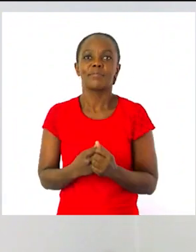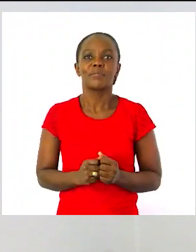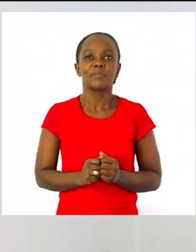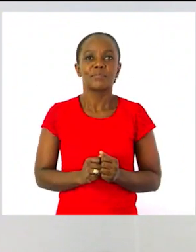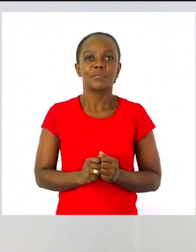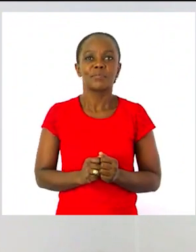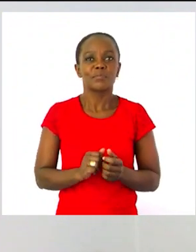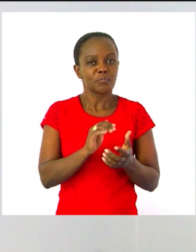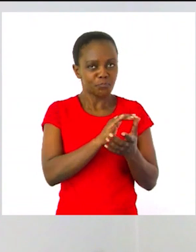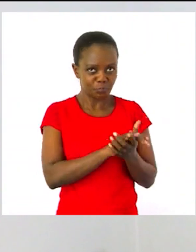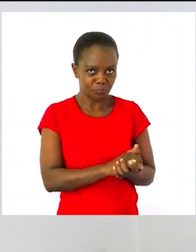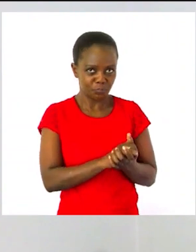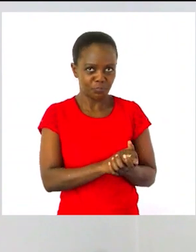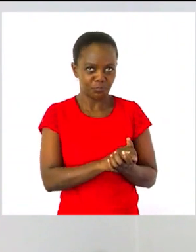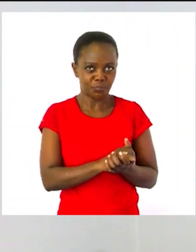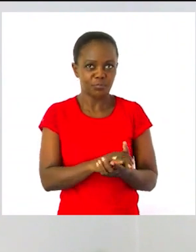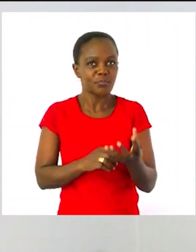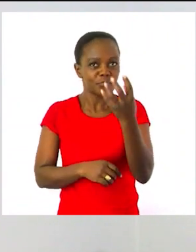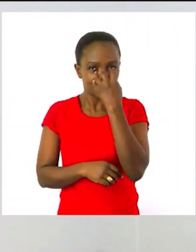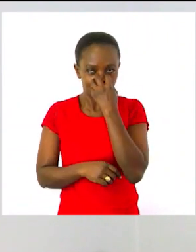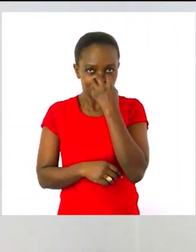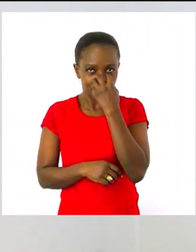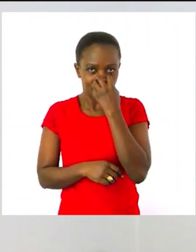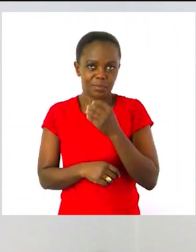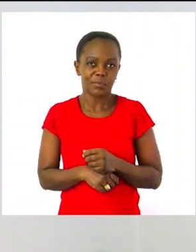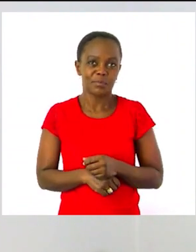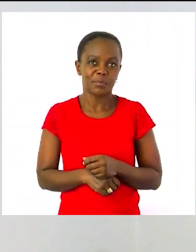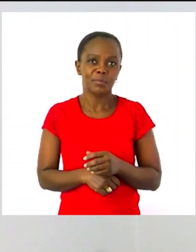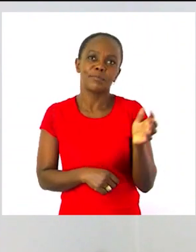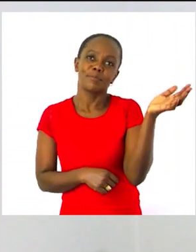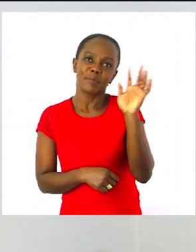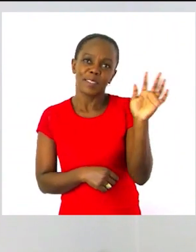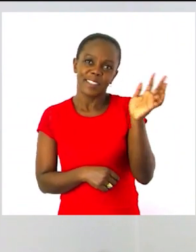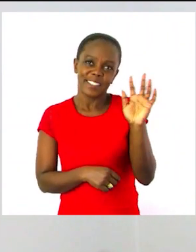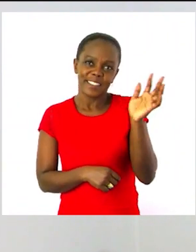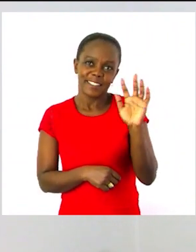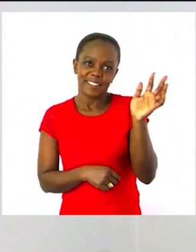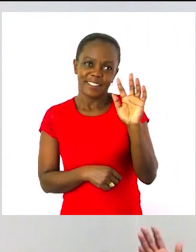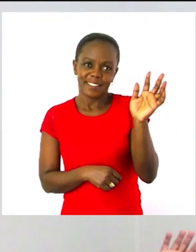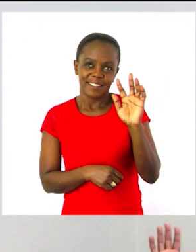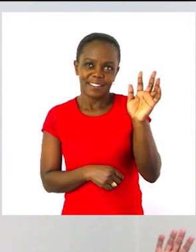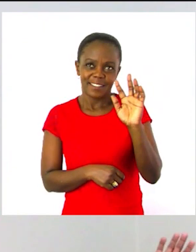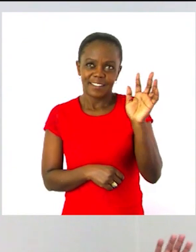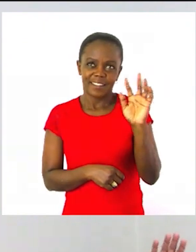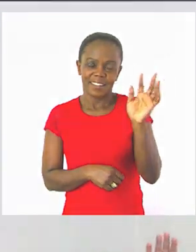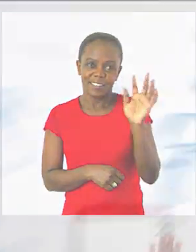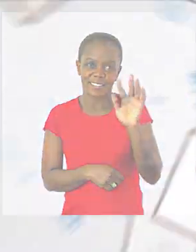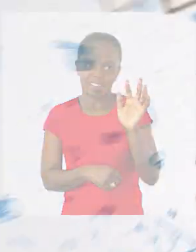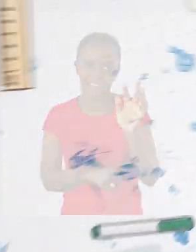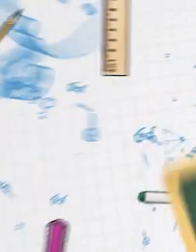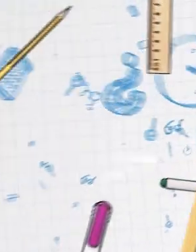Our friend, Zosie, is going to help us say goodbye. Bye-bye.